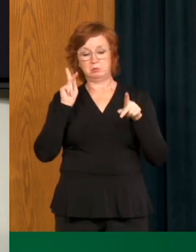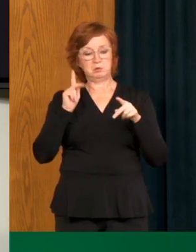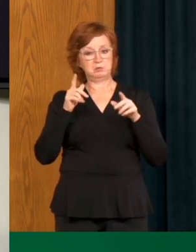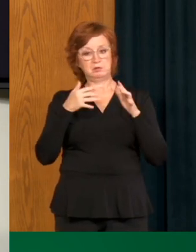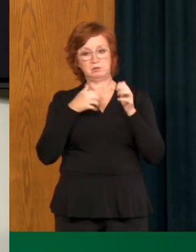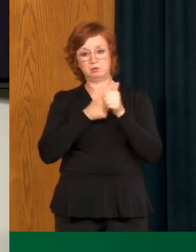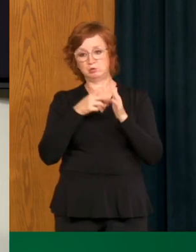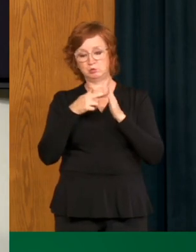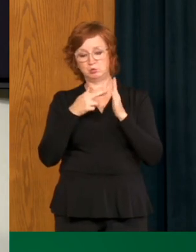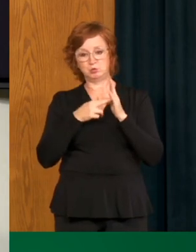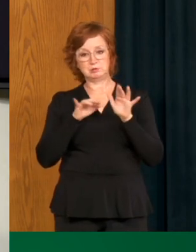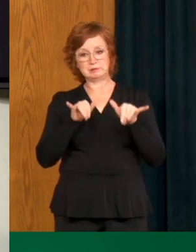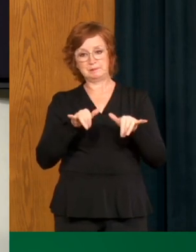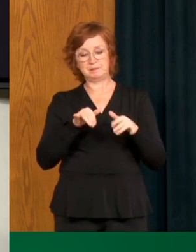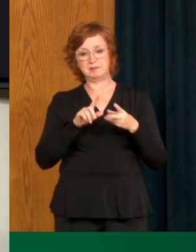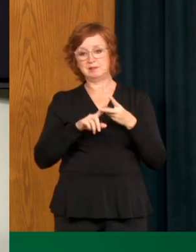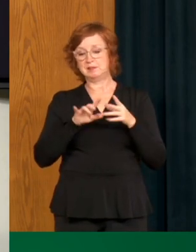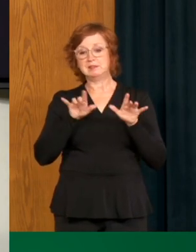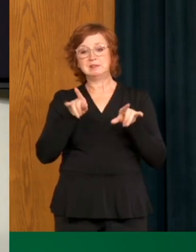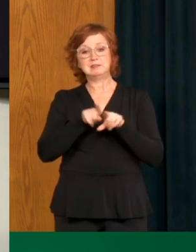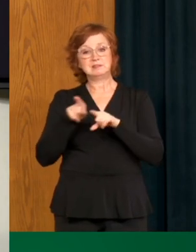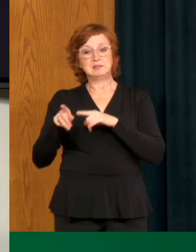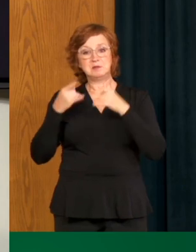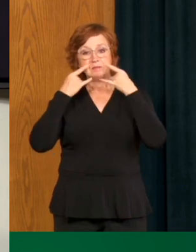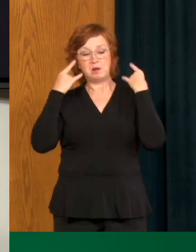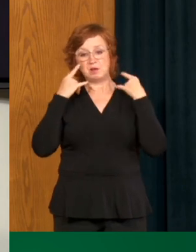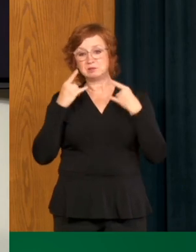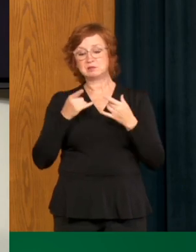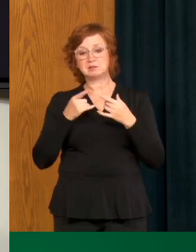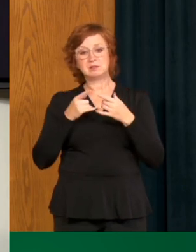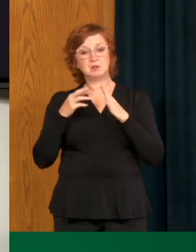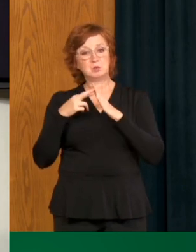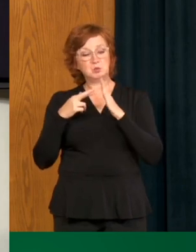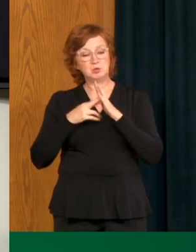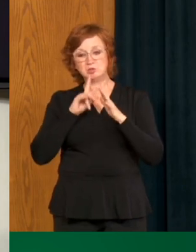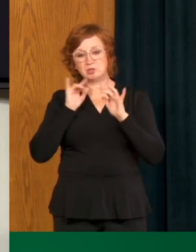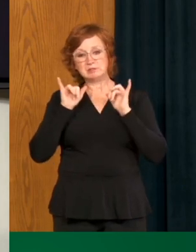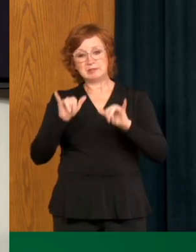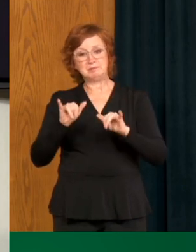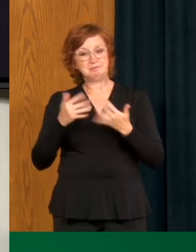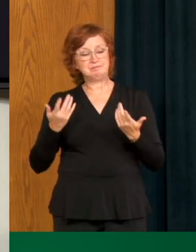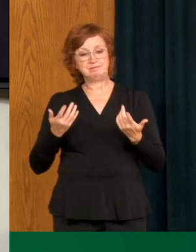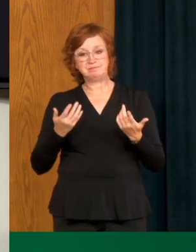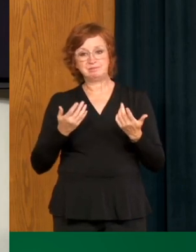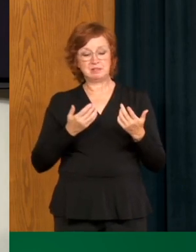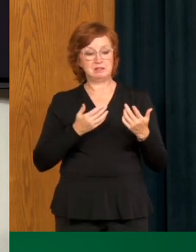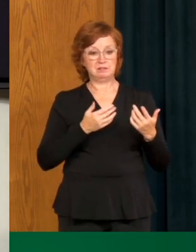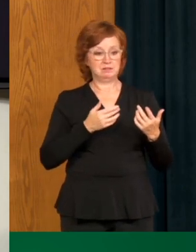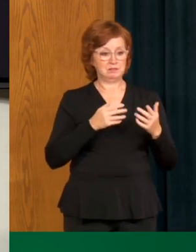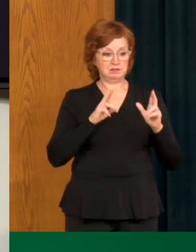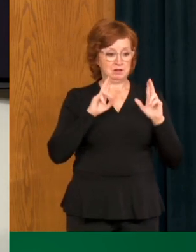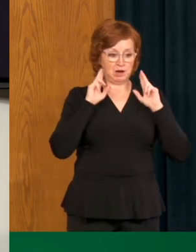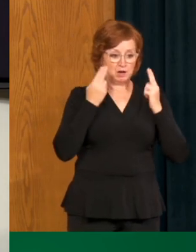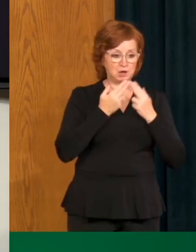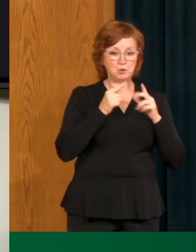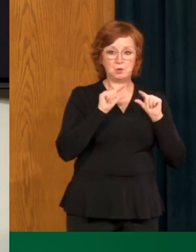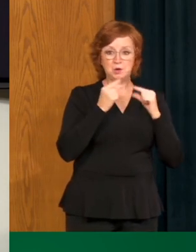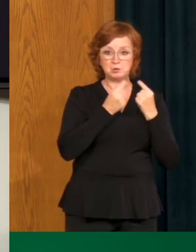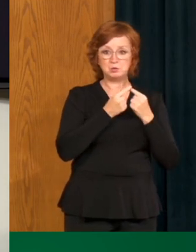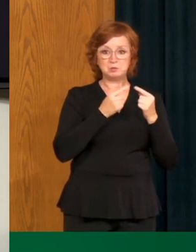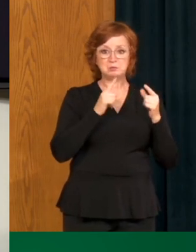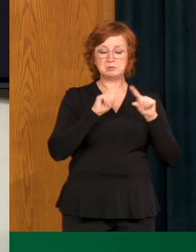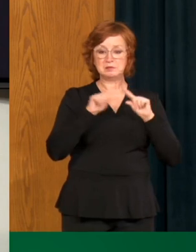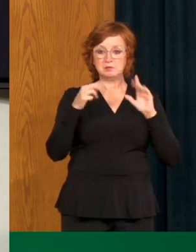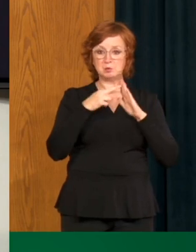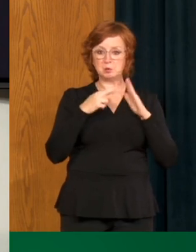we keep our numbers low. If we just respond to, uh, these, uh, fundamental measures only after we see an